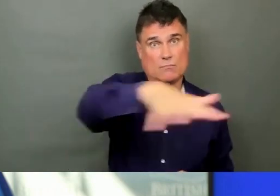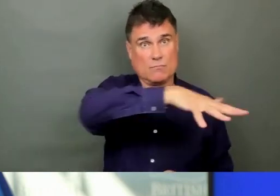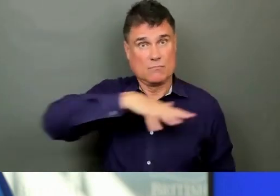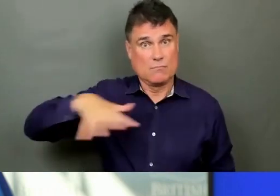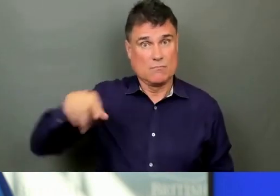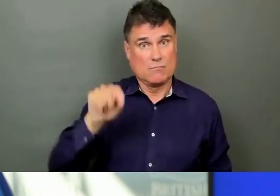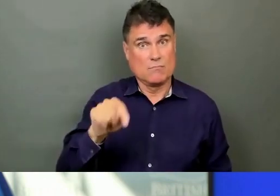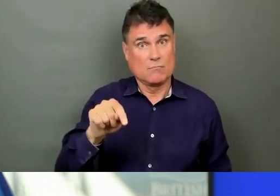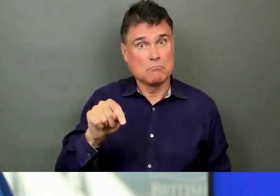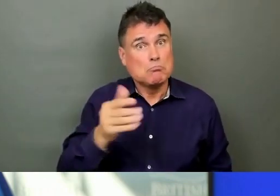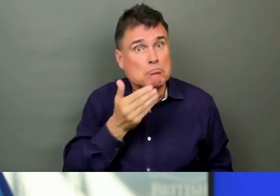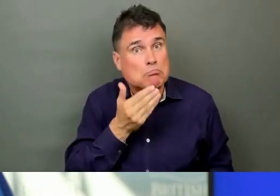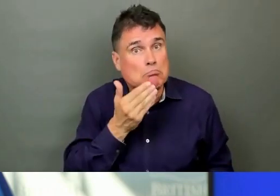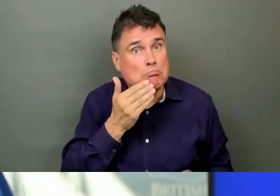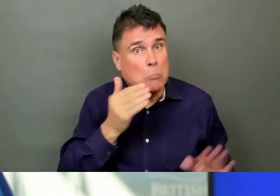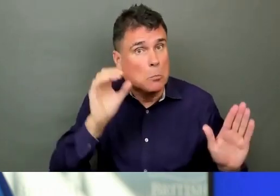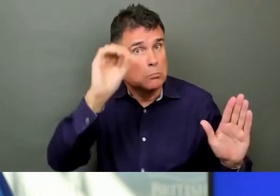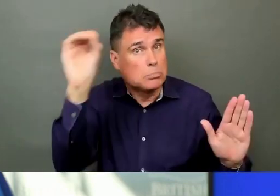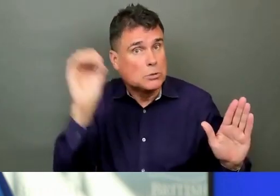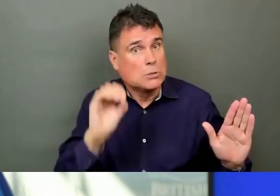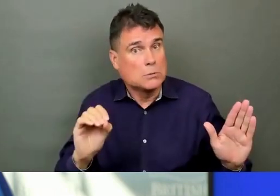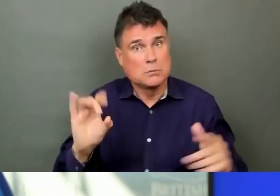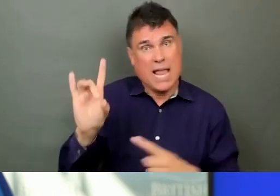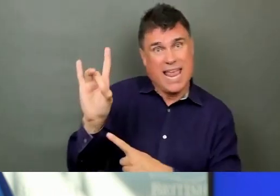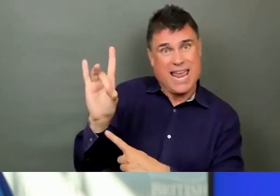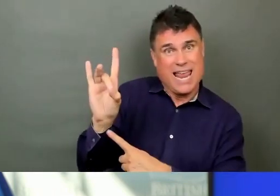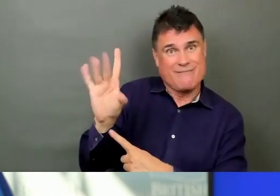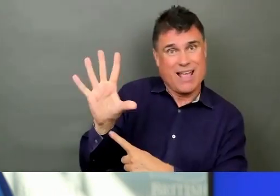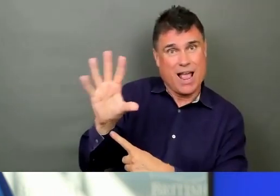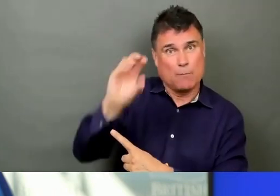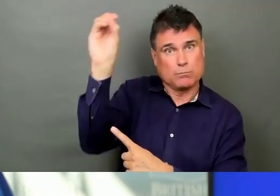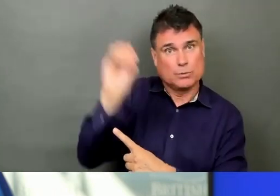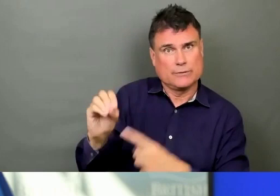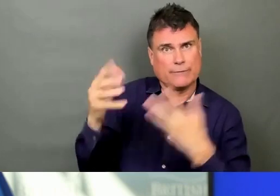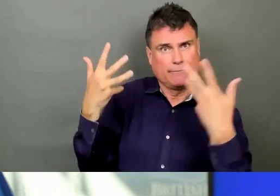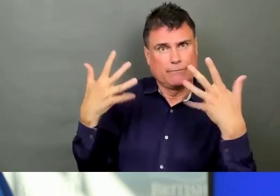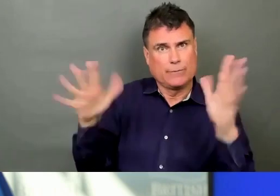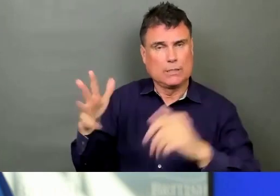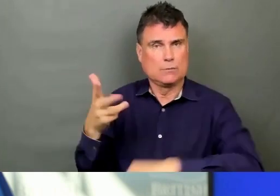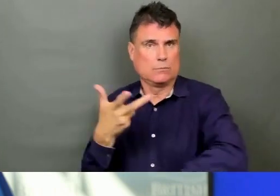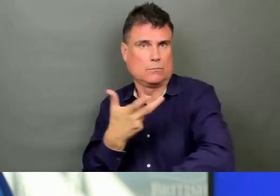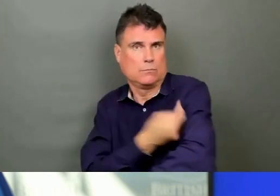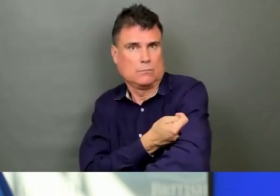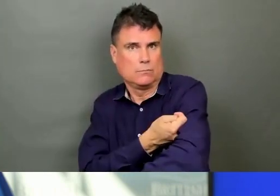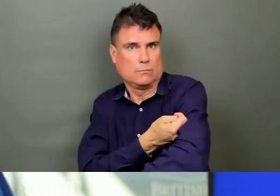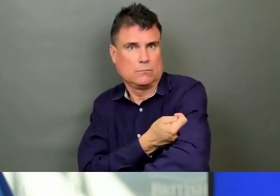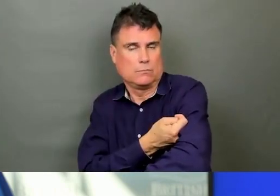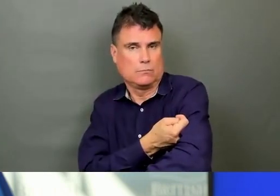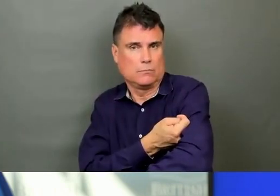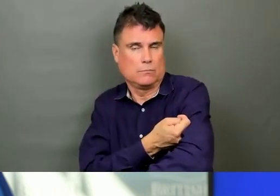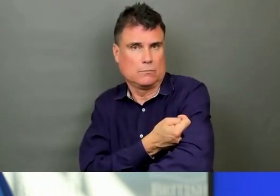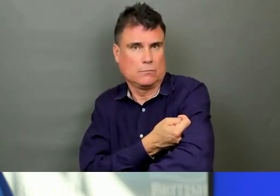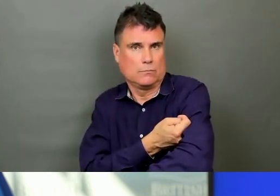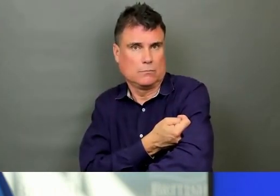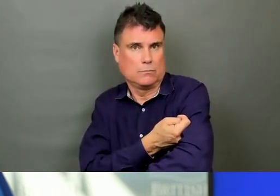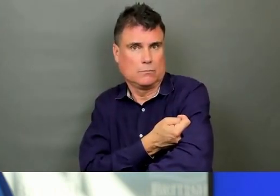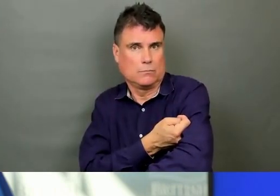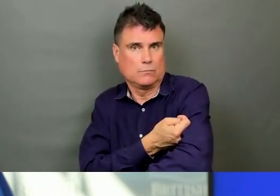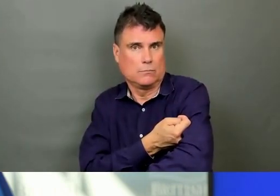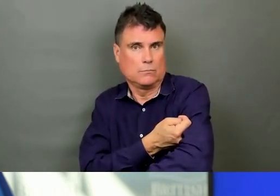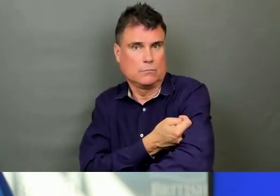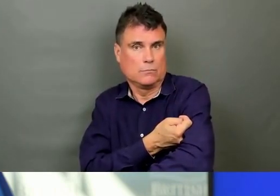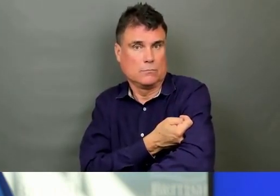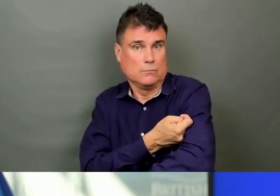86%, and that's 87%, 88%, and 89%. That vaccination is the key. And there are opportunities